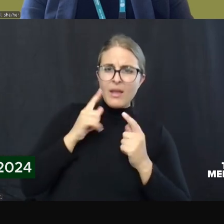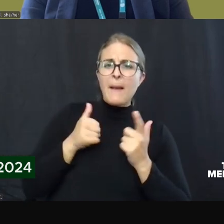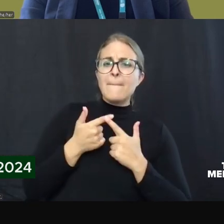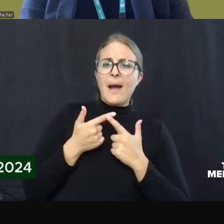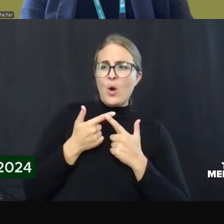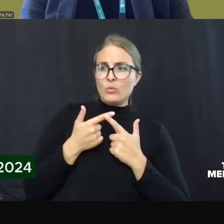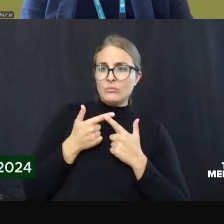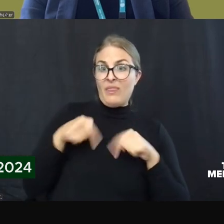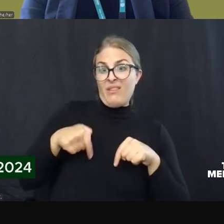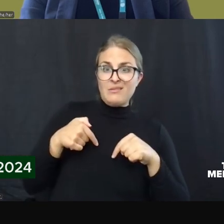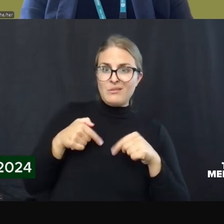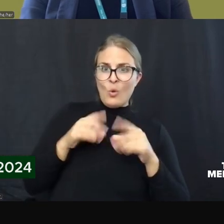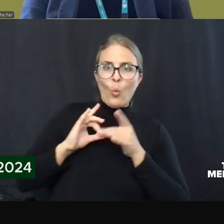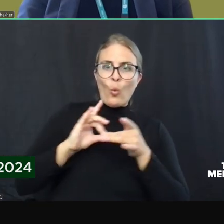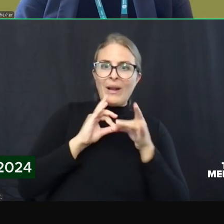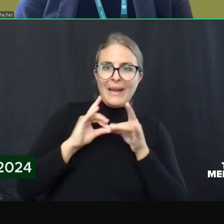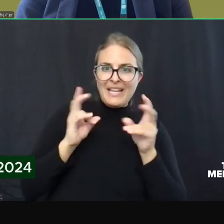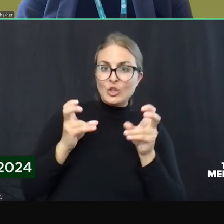sooner rather than later.